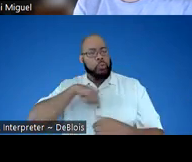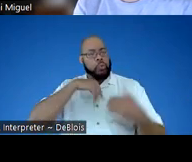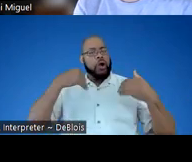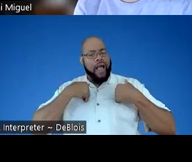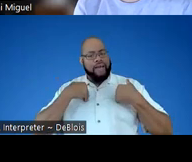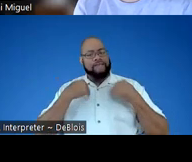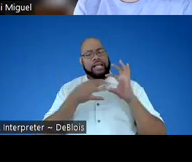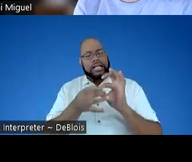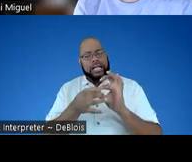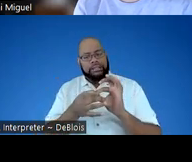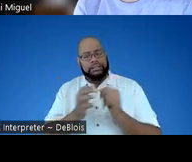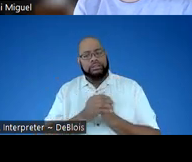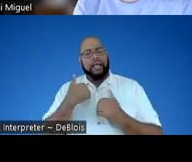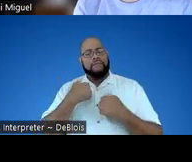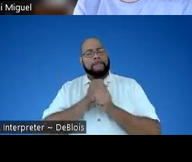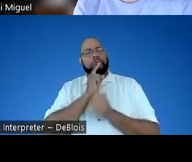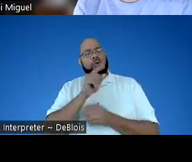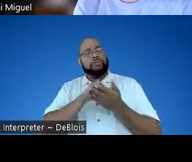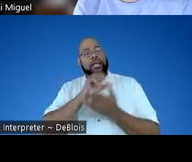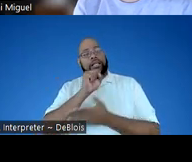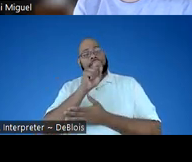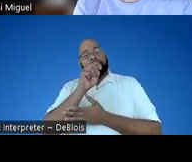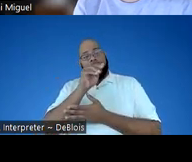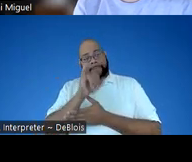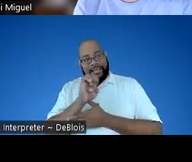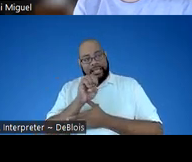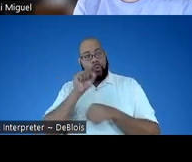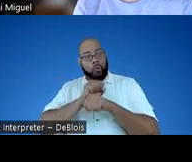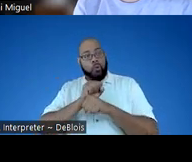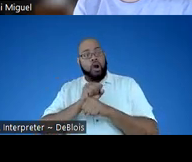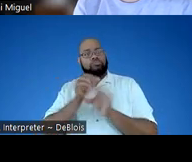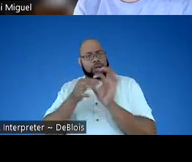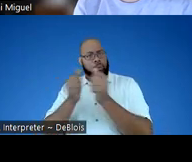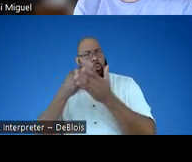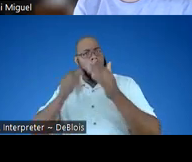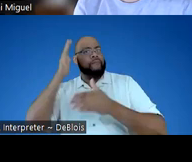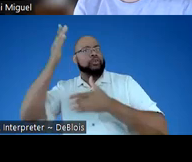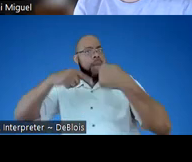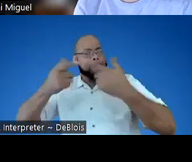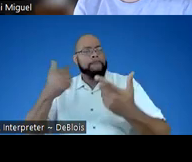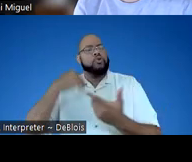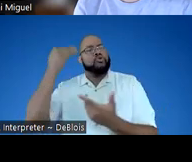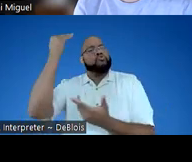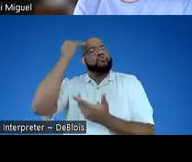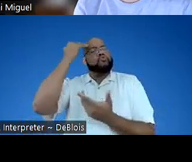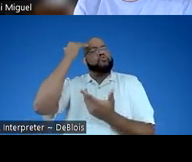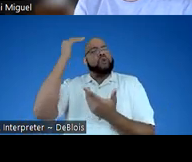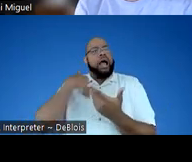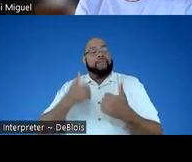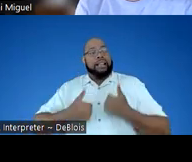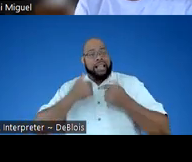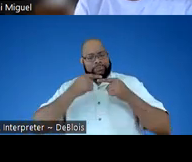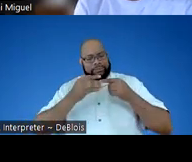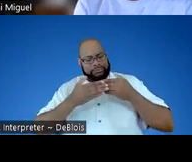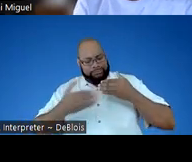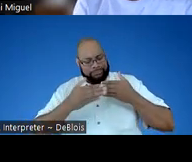connected, we have made sure that the STEMI work really connects to what comes later. Because again, we know that there's a lifespan, right?